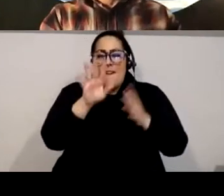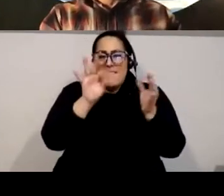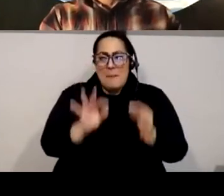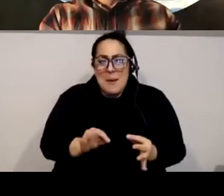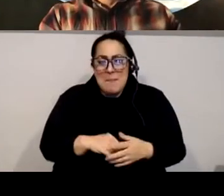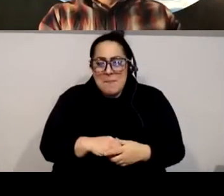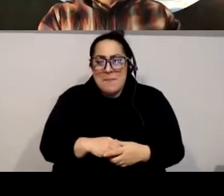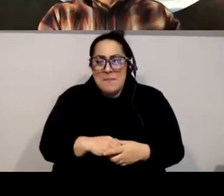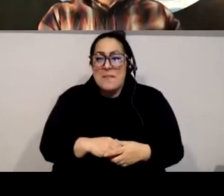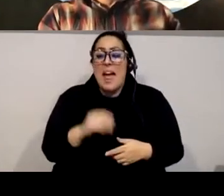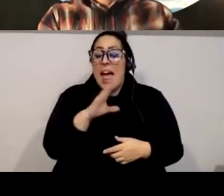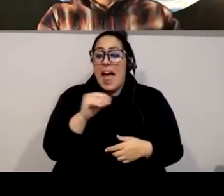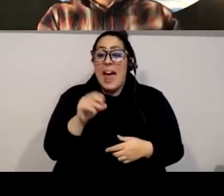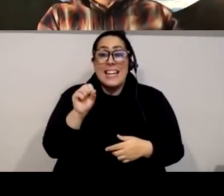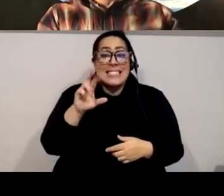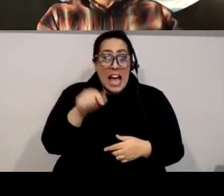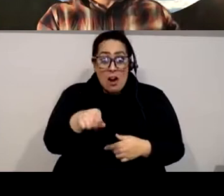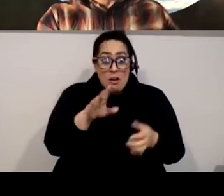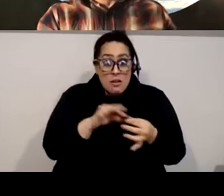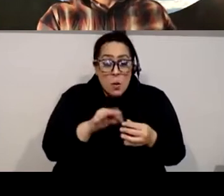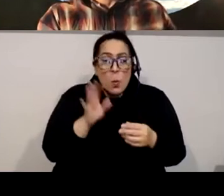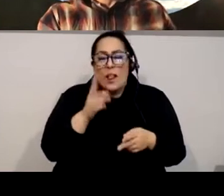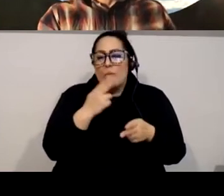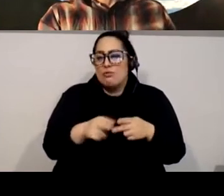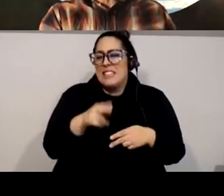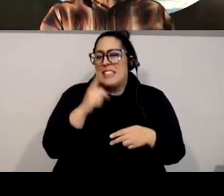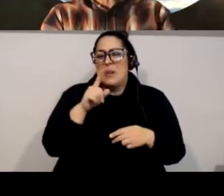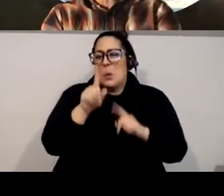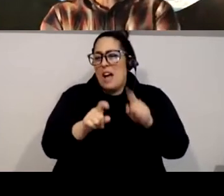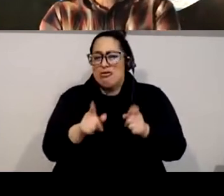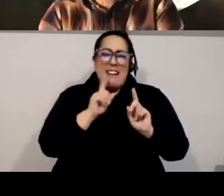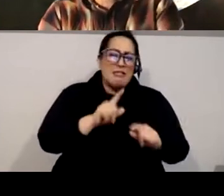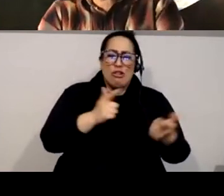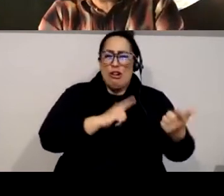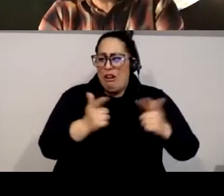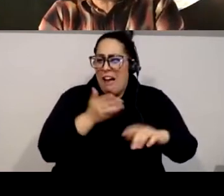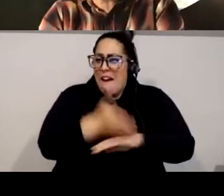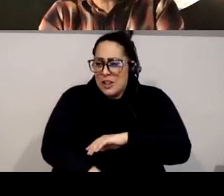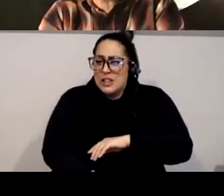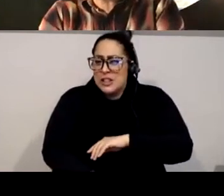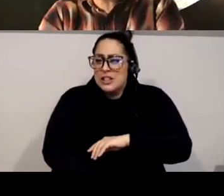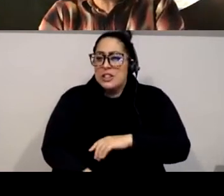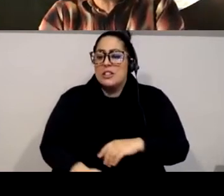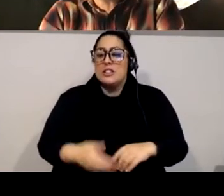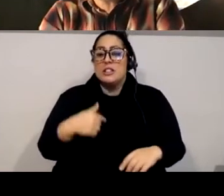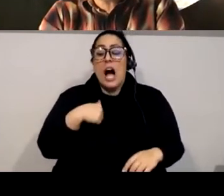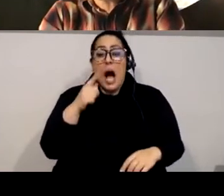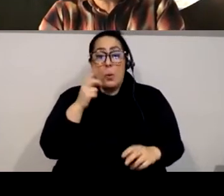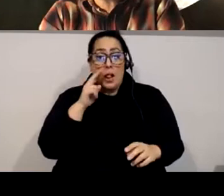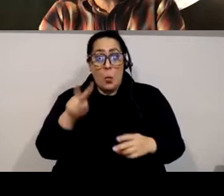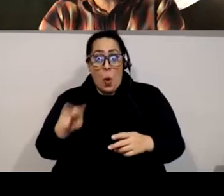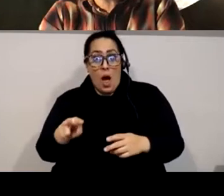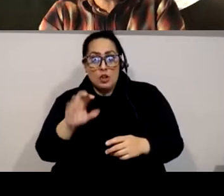And then, as Sarah stated, we will have a brief Q&A after the panel discussion. So I will field the questions and